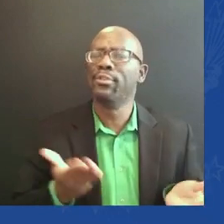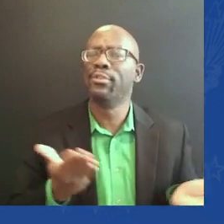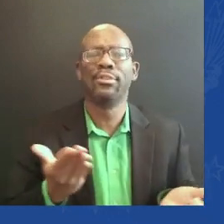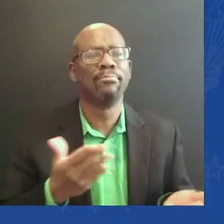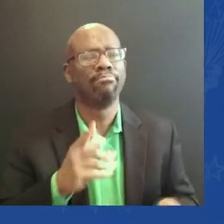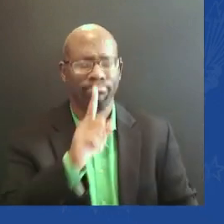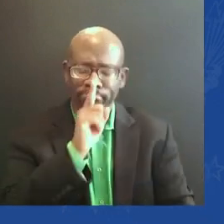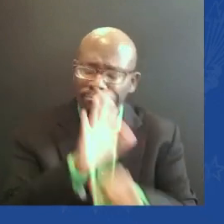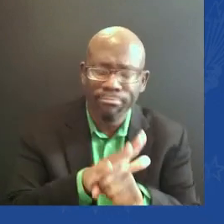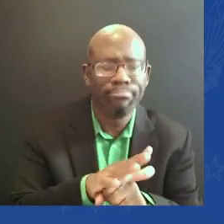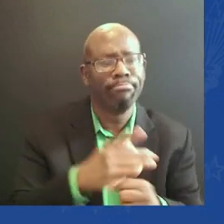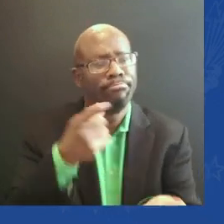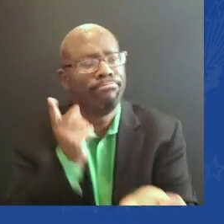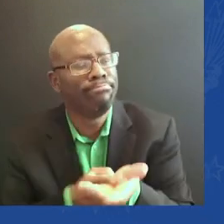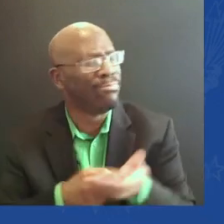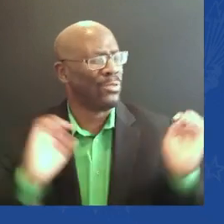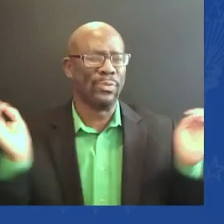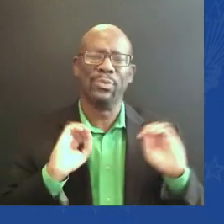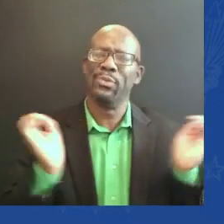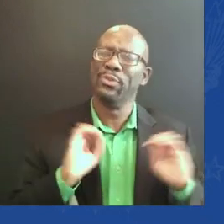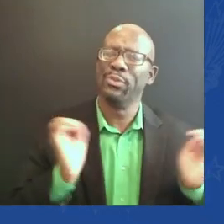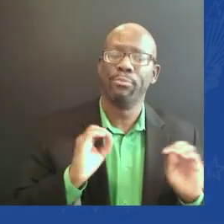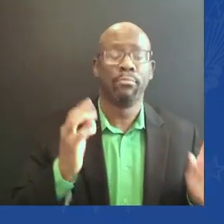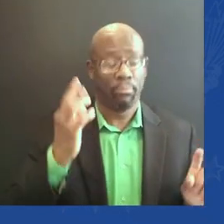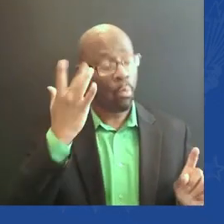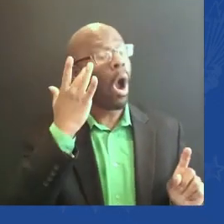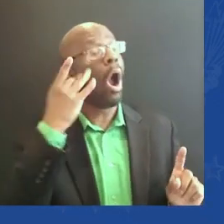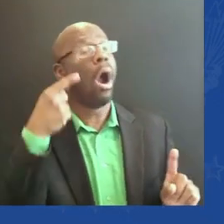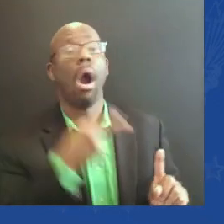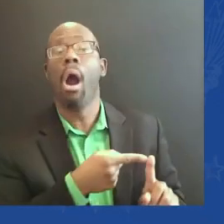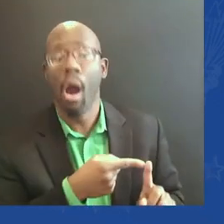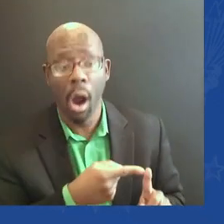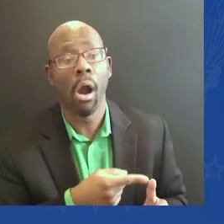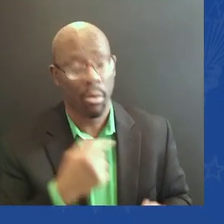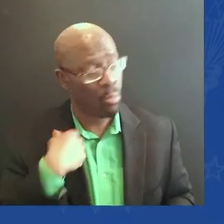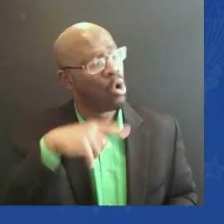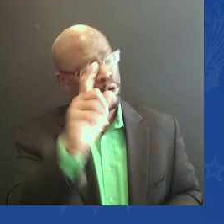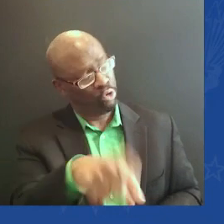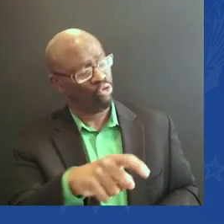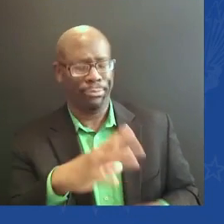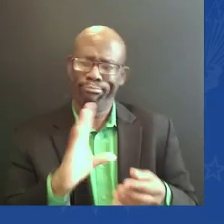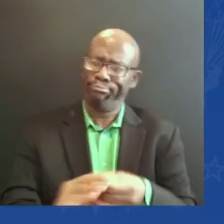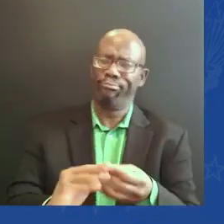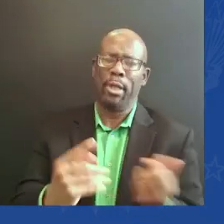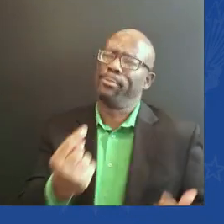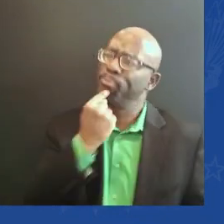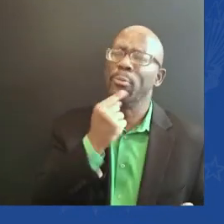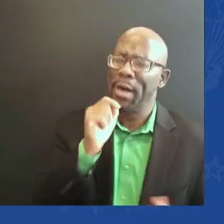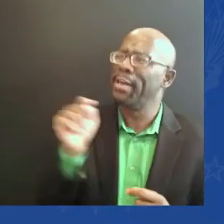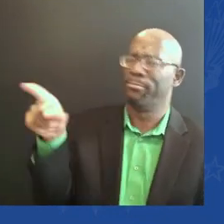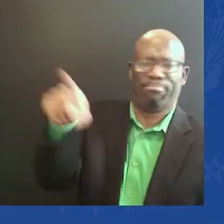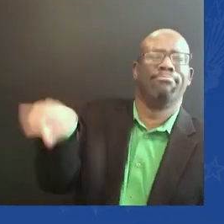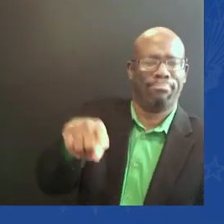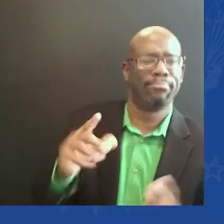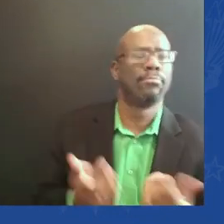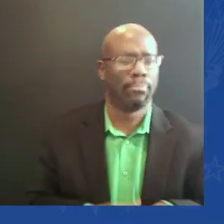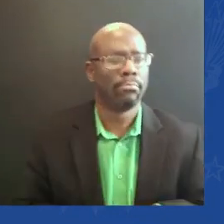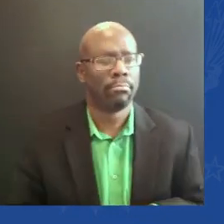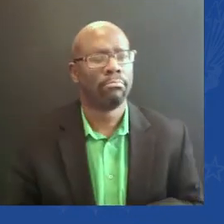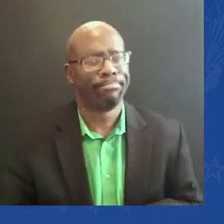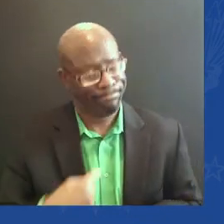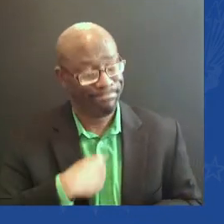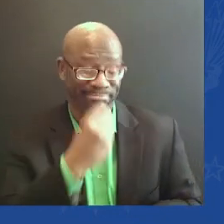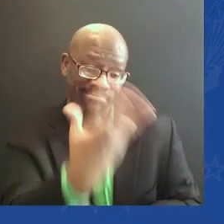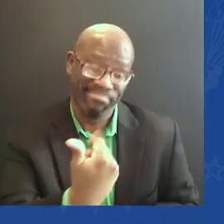reason why people should be disappointed in that. Um, I, I, found it disappointing myself, but what we did do, we